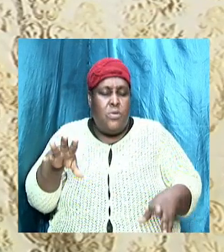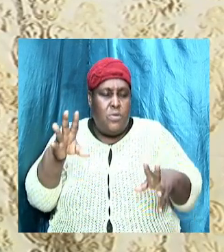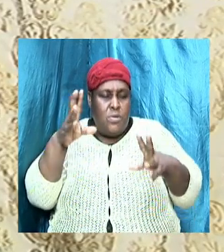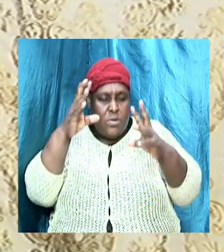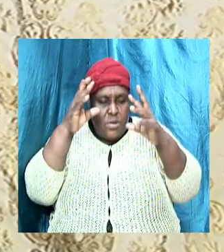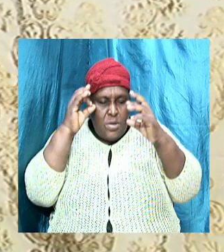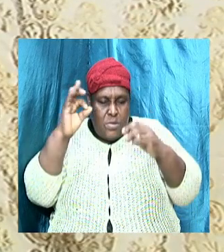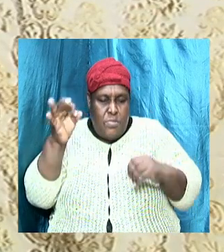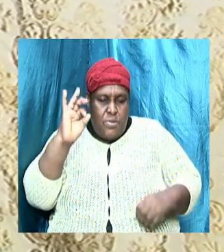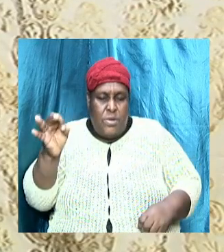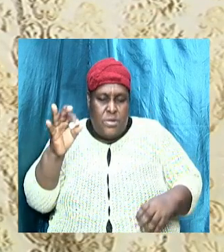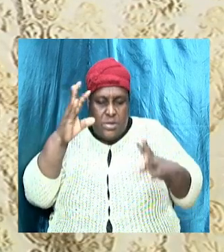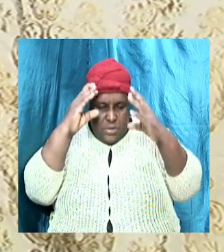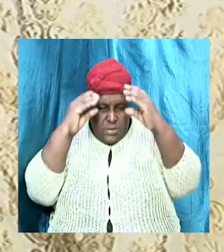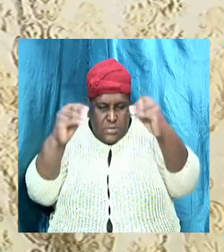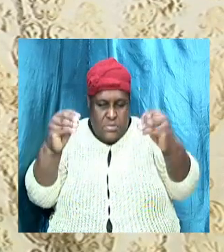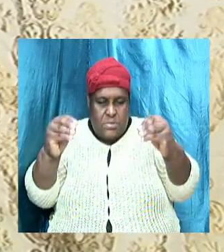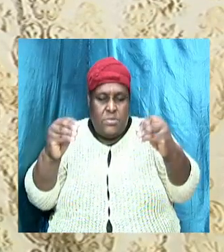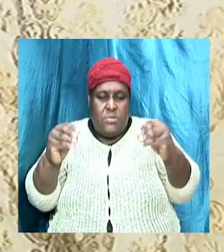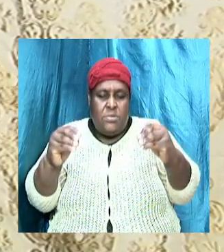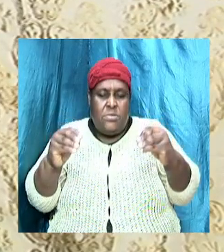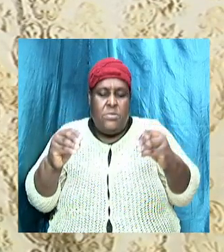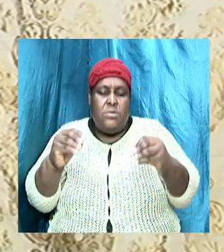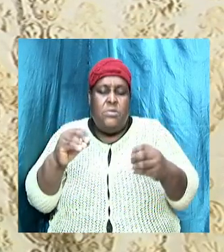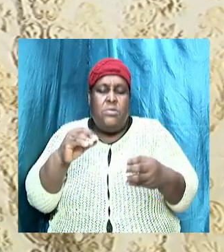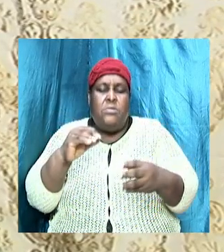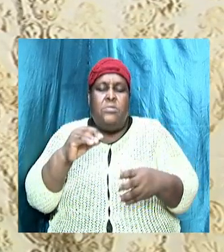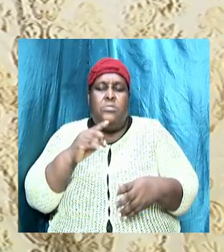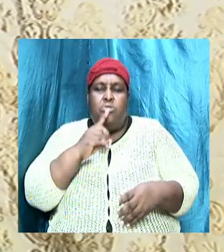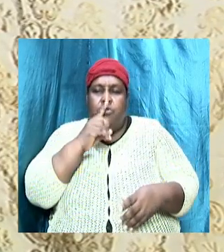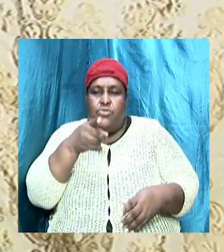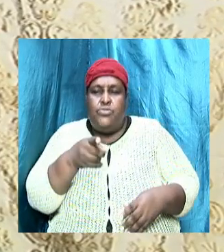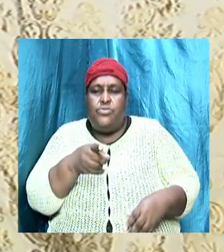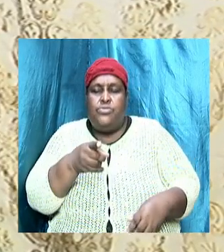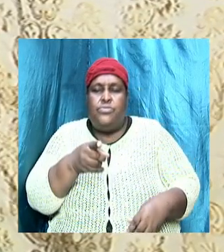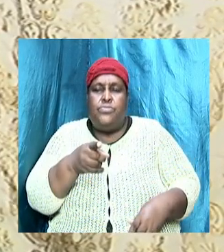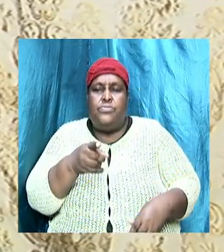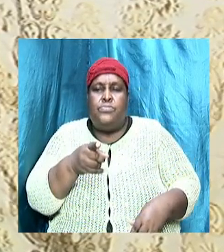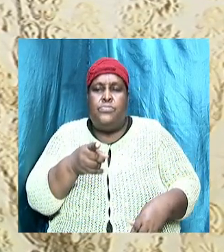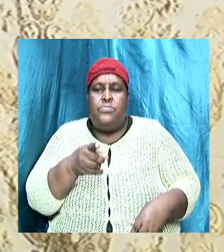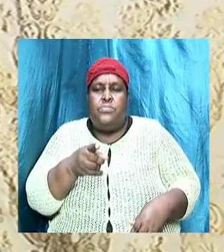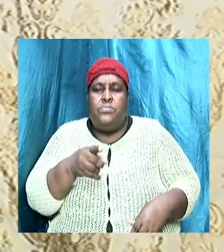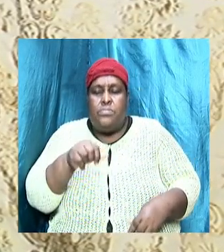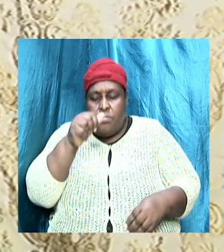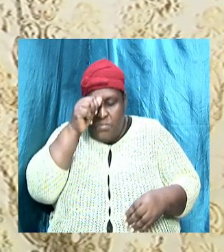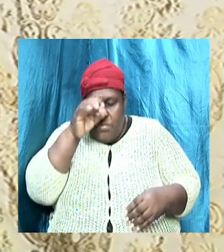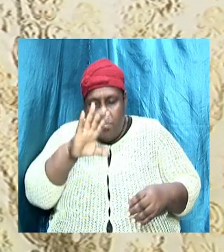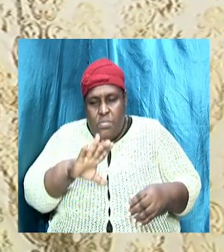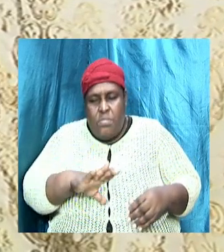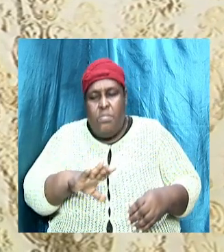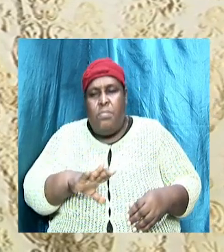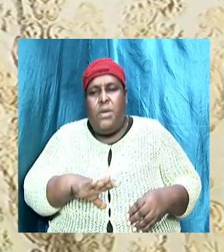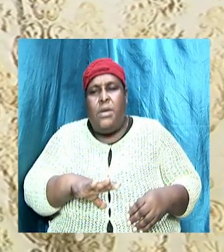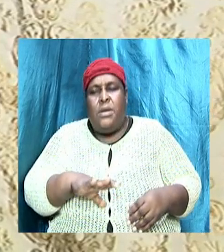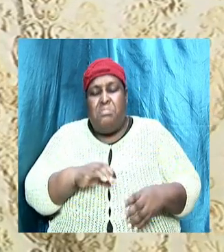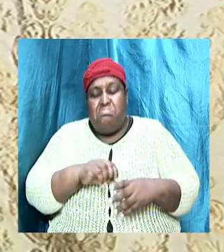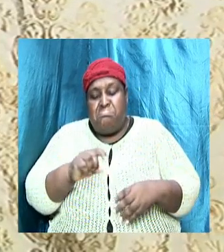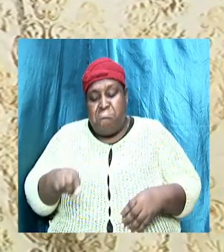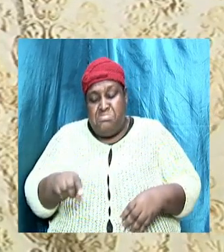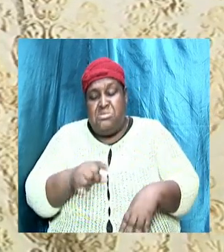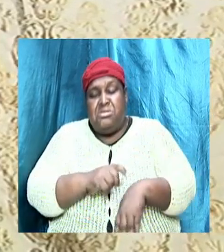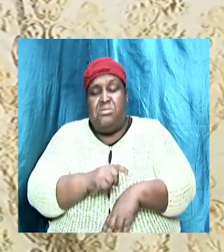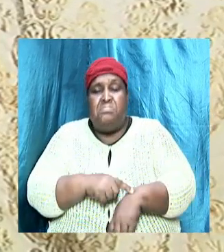truth. And, you know, we have a scarcity of the Word, so to speak, you know, because men, you know, in this time,